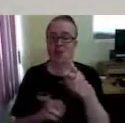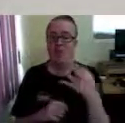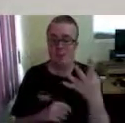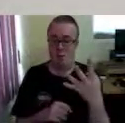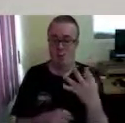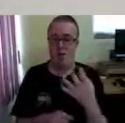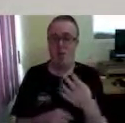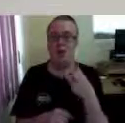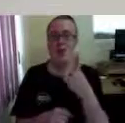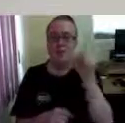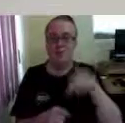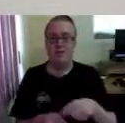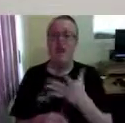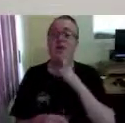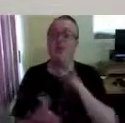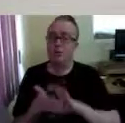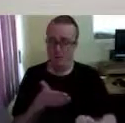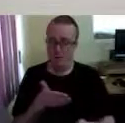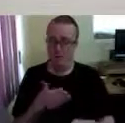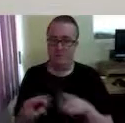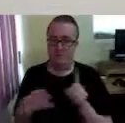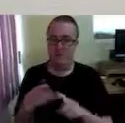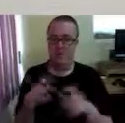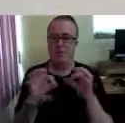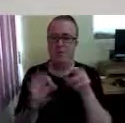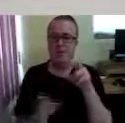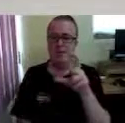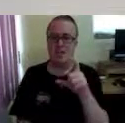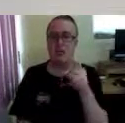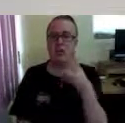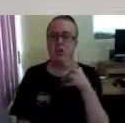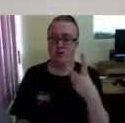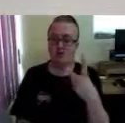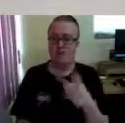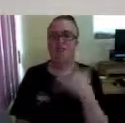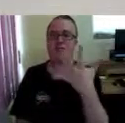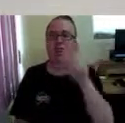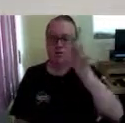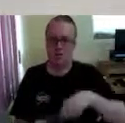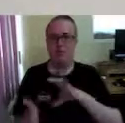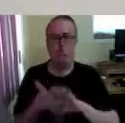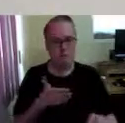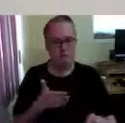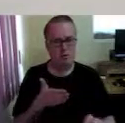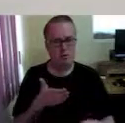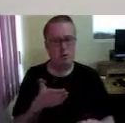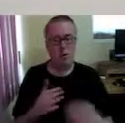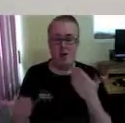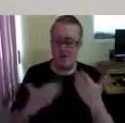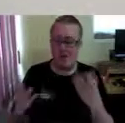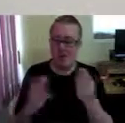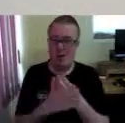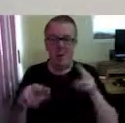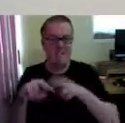The Braille Connect 24 is $3,500, and the Braille Connect 32 is $5,000. So they are